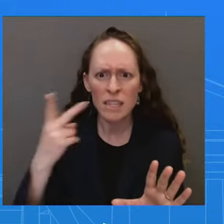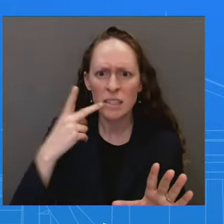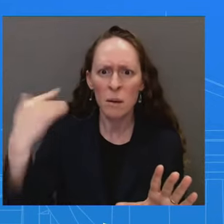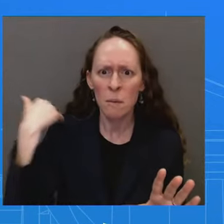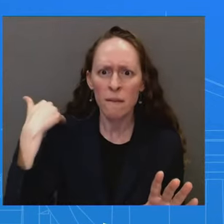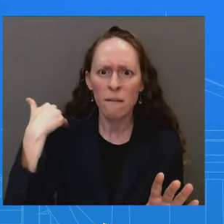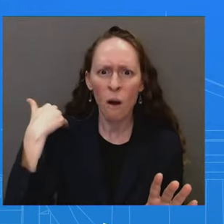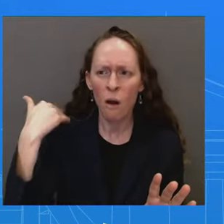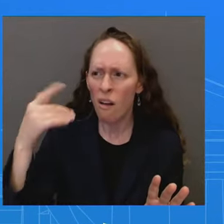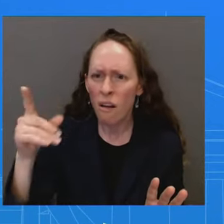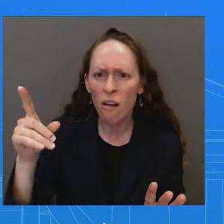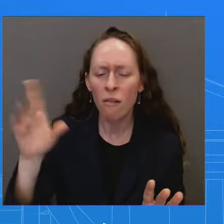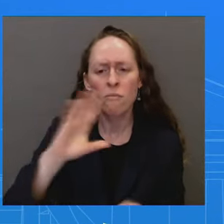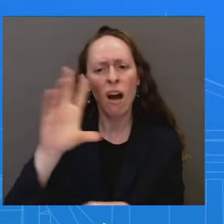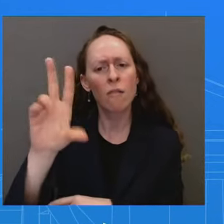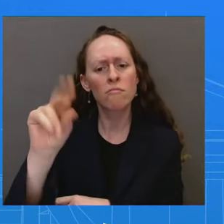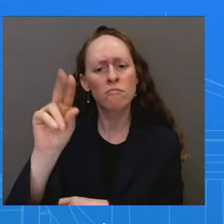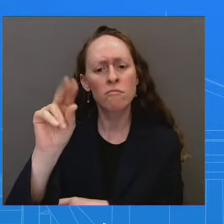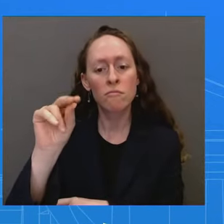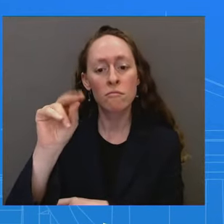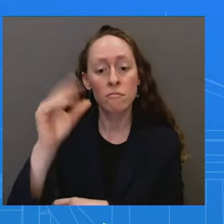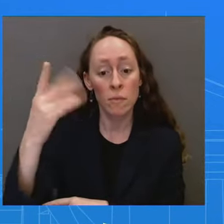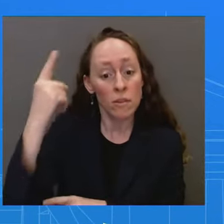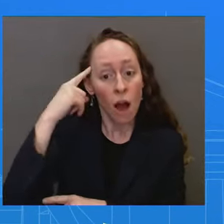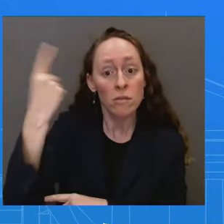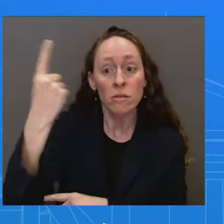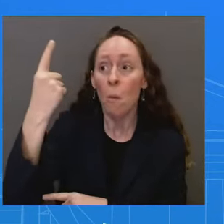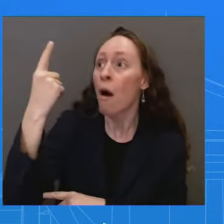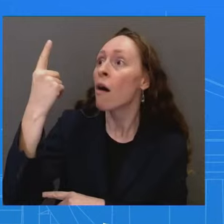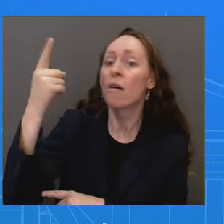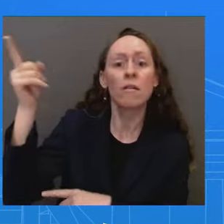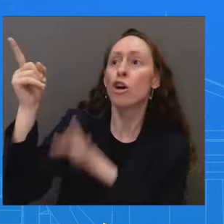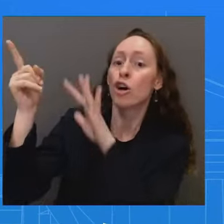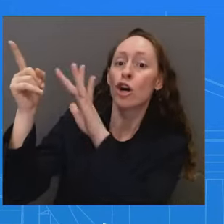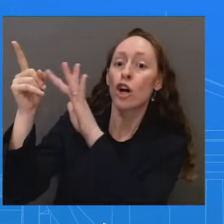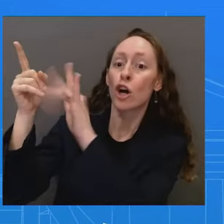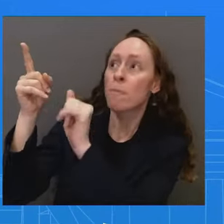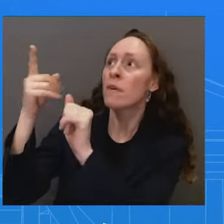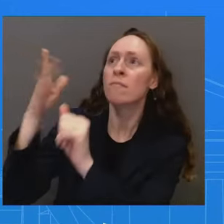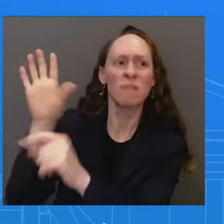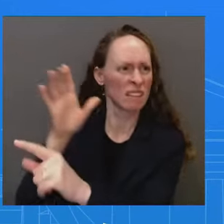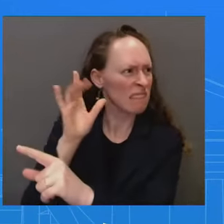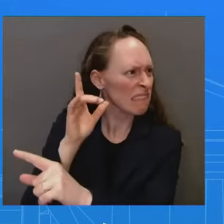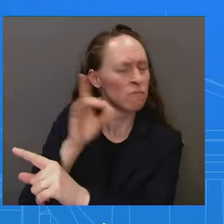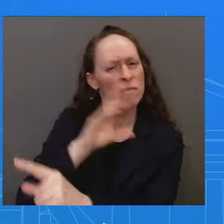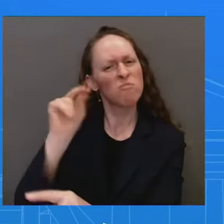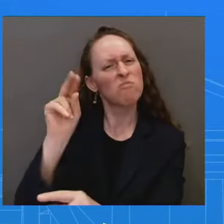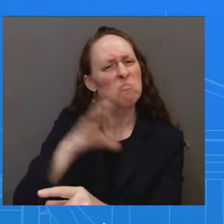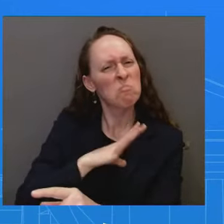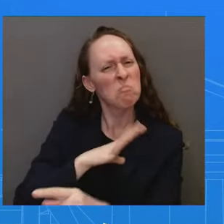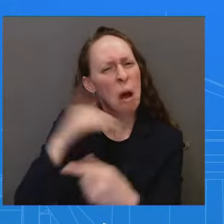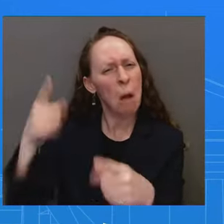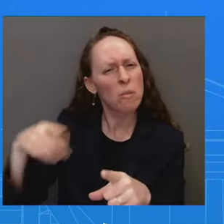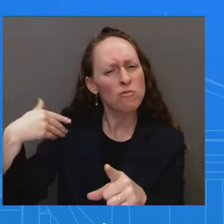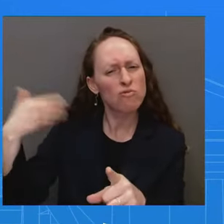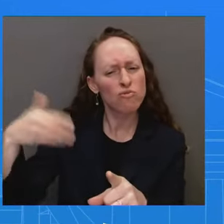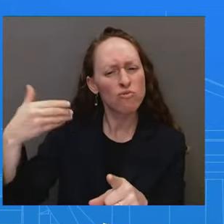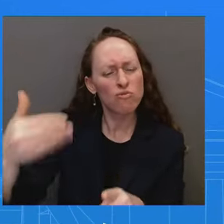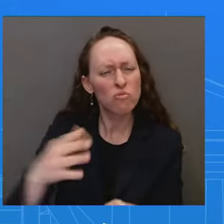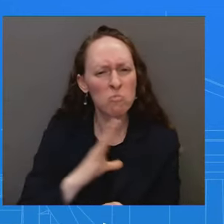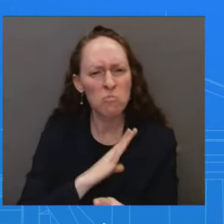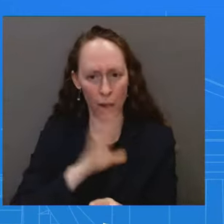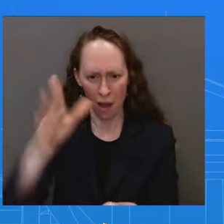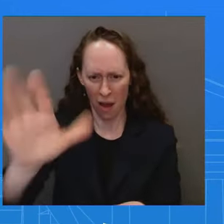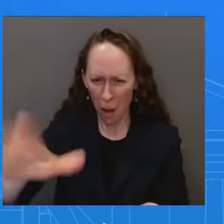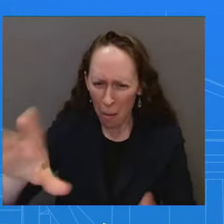to attend. Okay. Thank you for all the detail on that. But more broadly, why should we believe anything that this administration